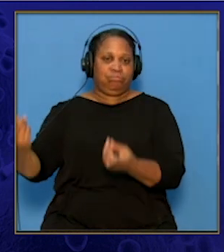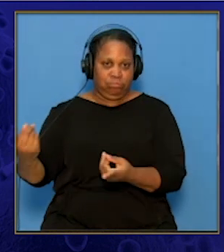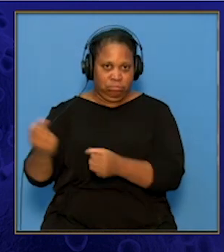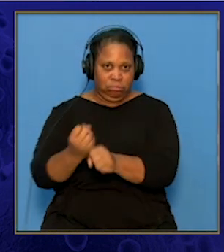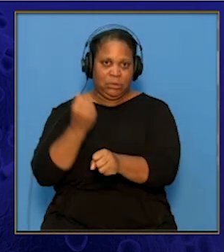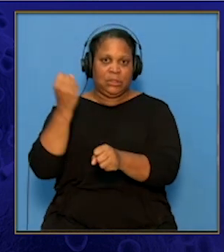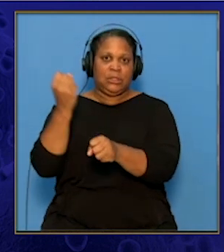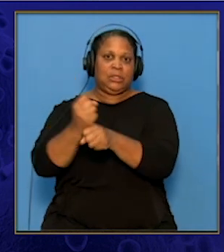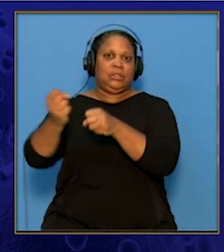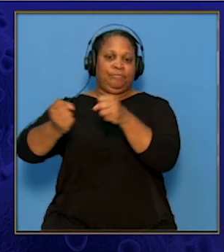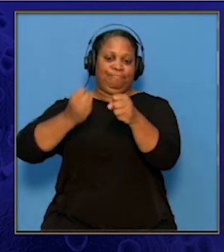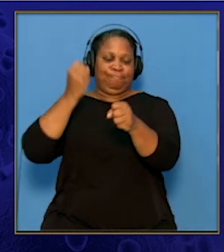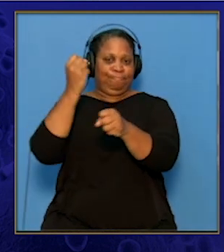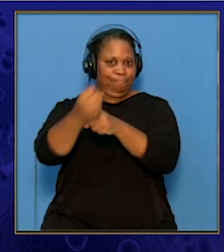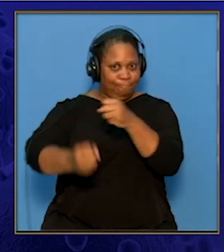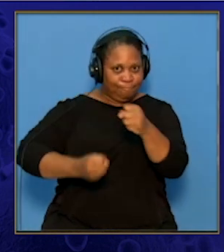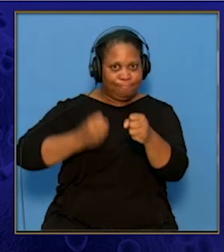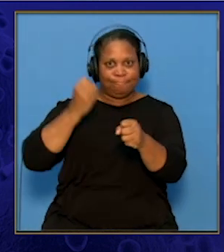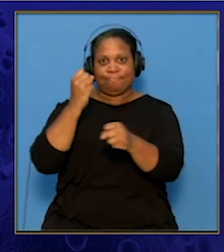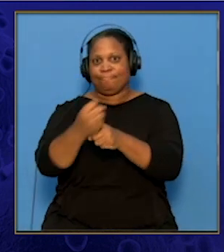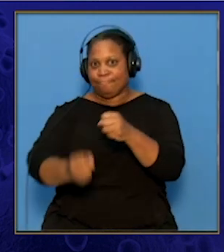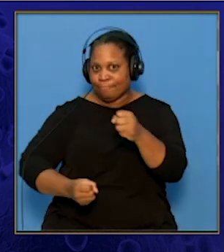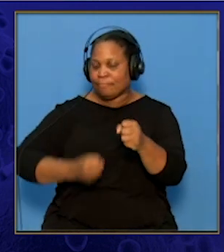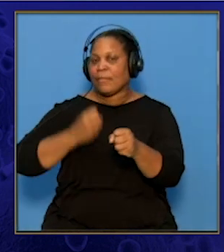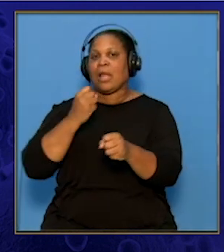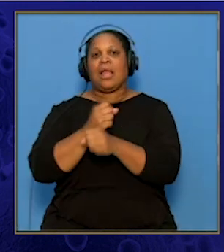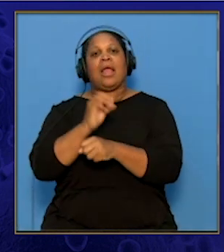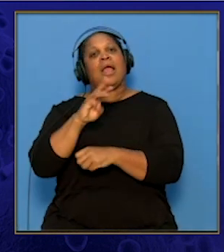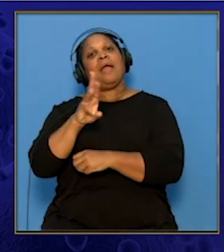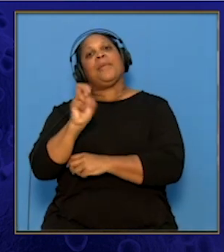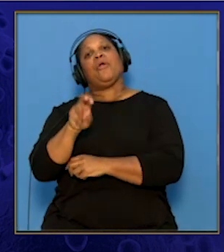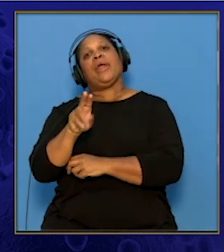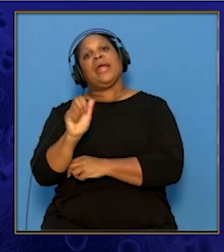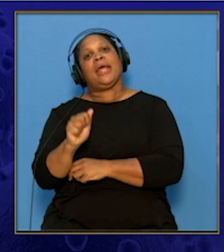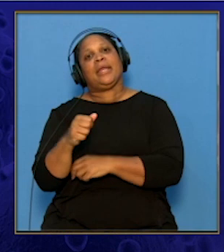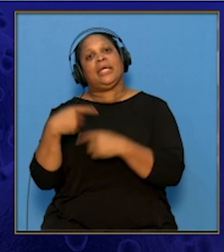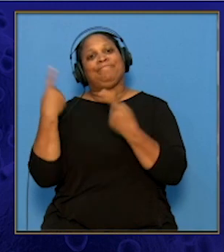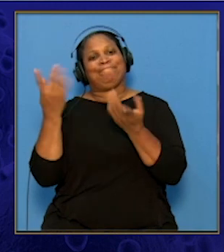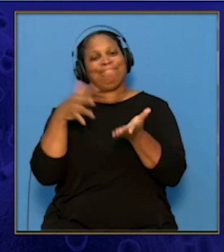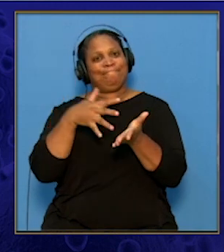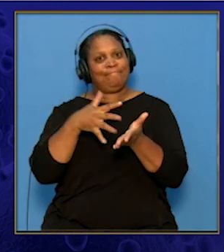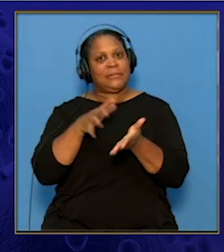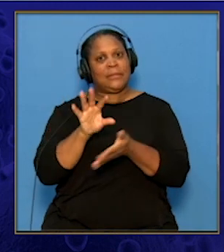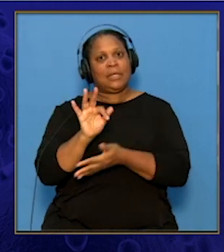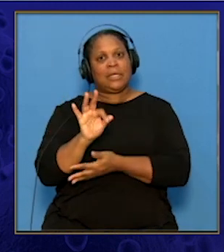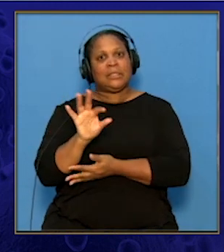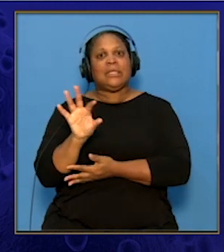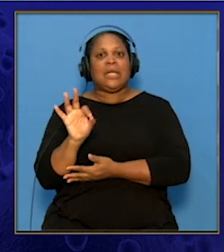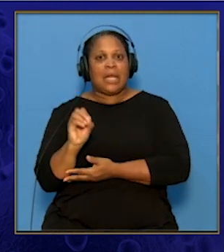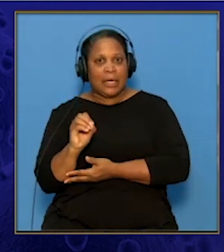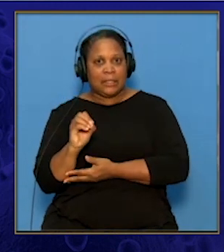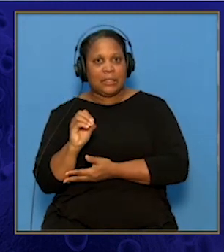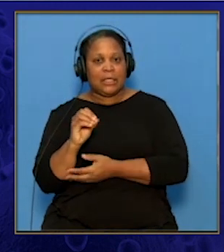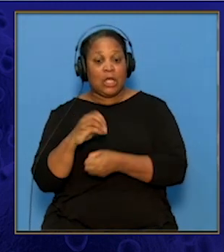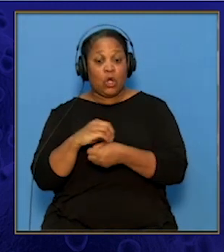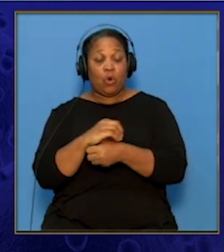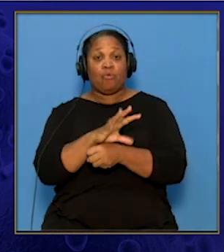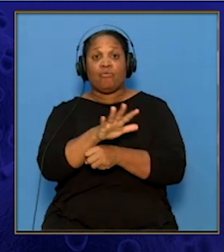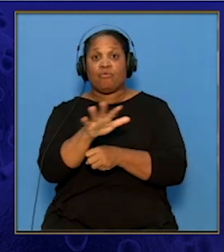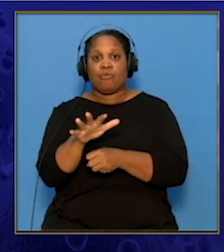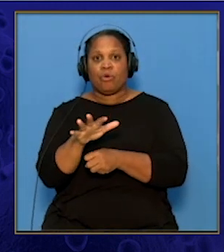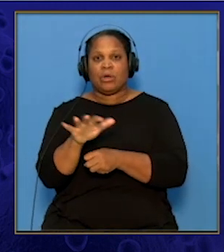As stated before, mRNA vaccines have been studied since 1990. Coronaviruses,